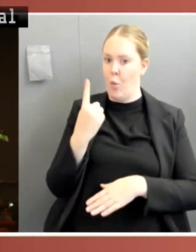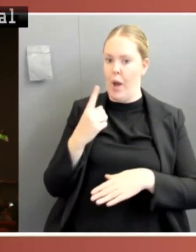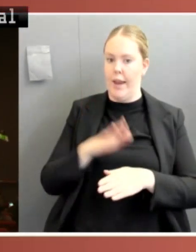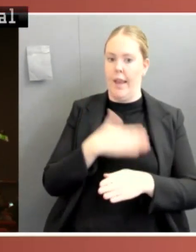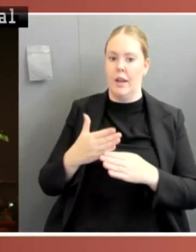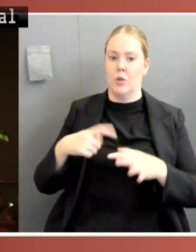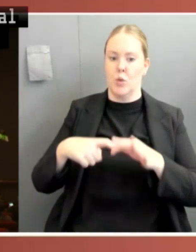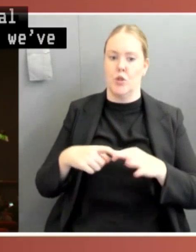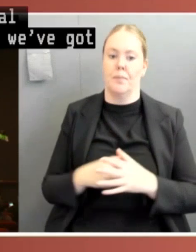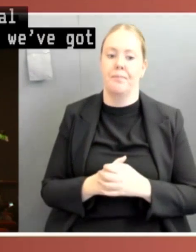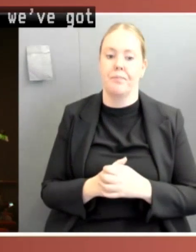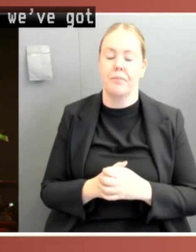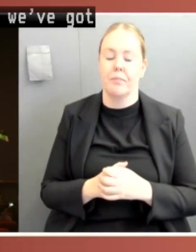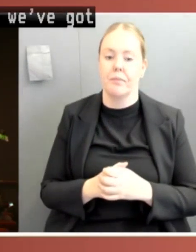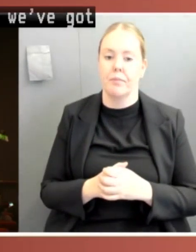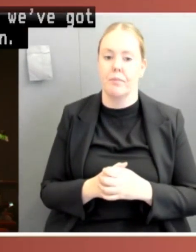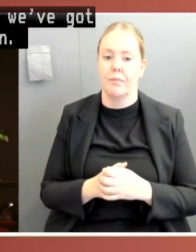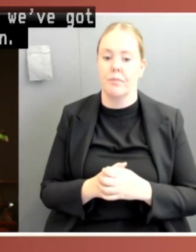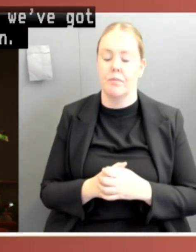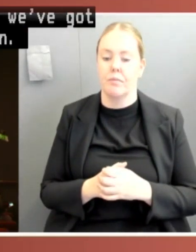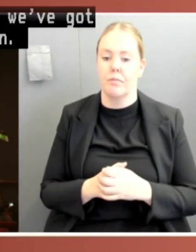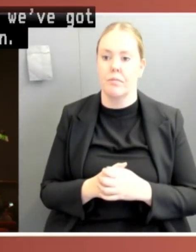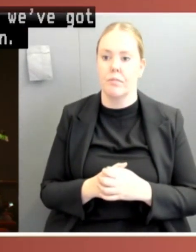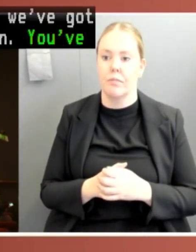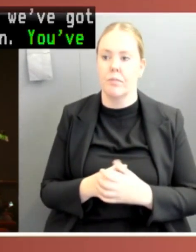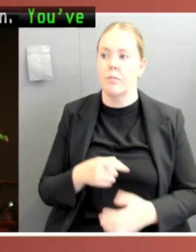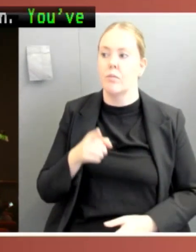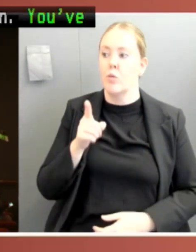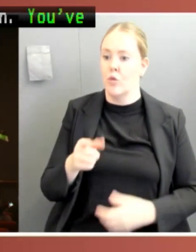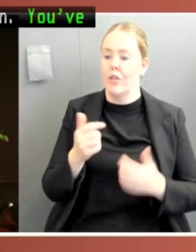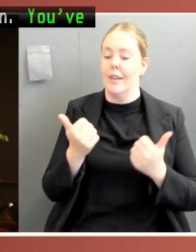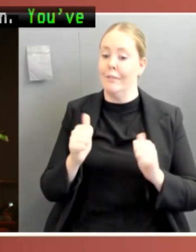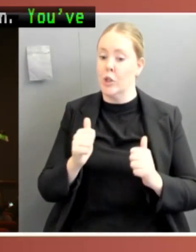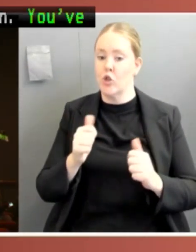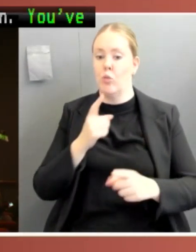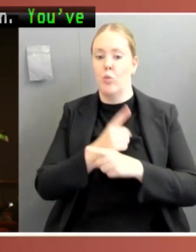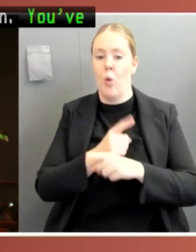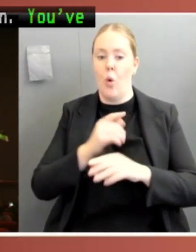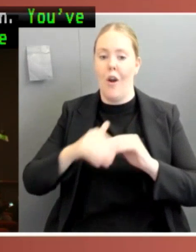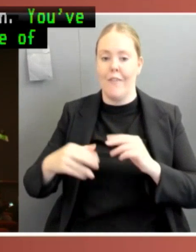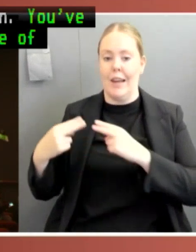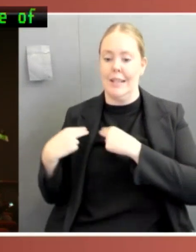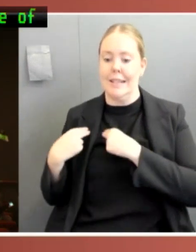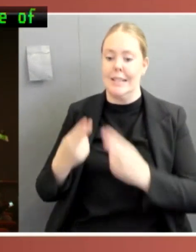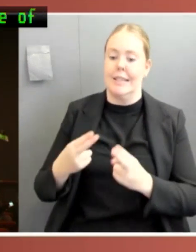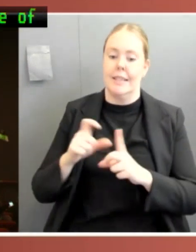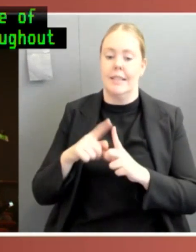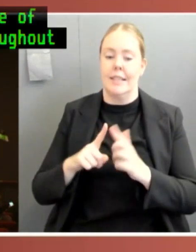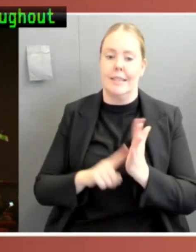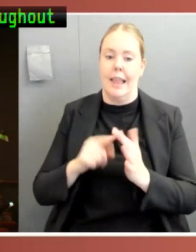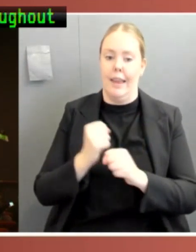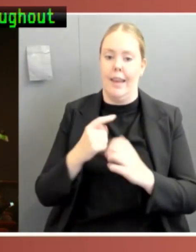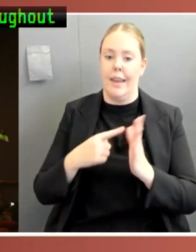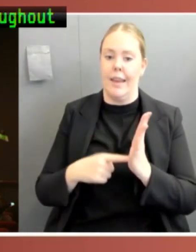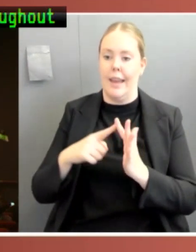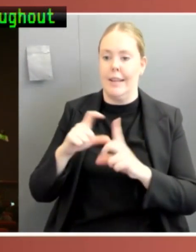You've spoken about the prevalence of delegated legislation throughout COVID which was exempt from parliamentary disallowance. So